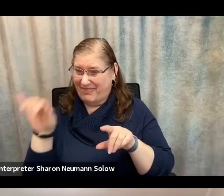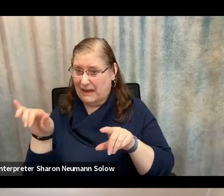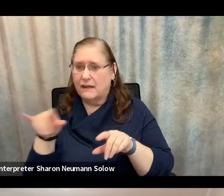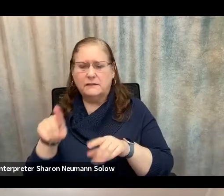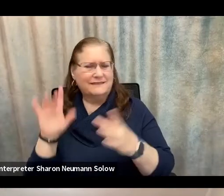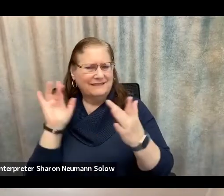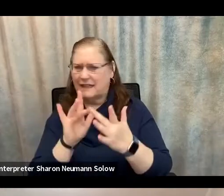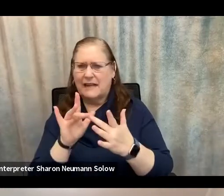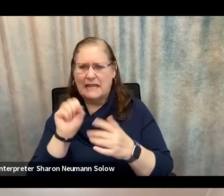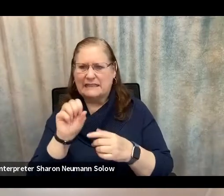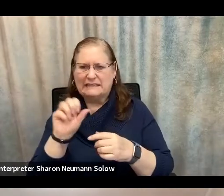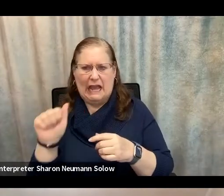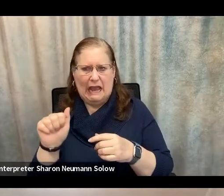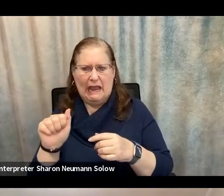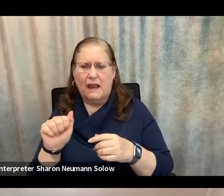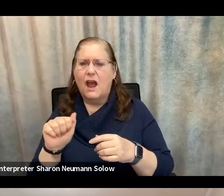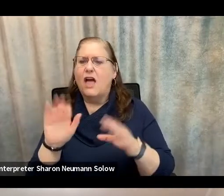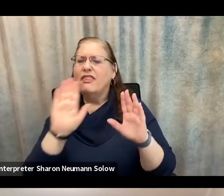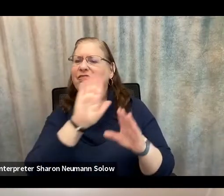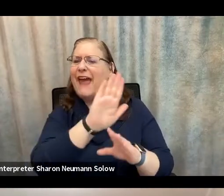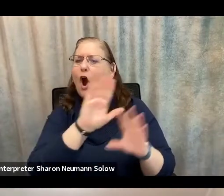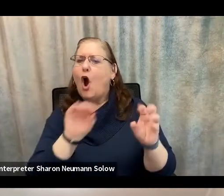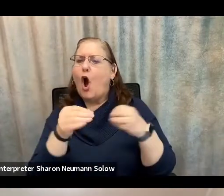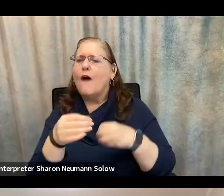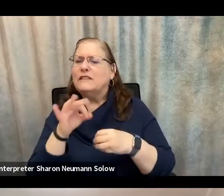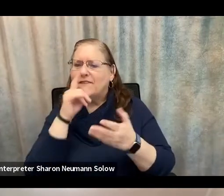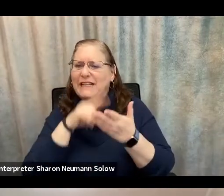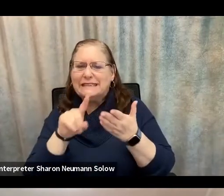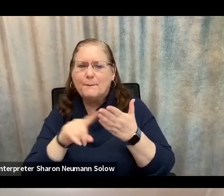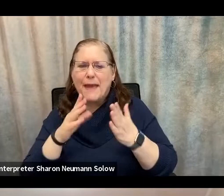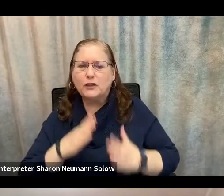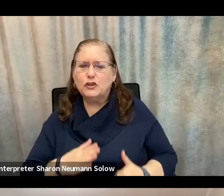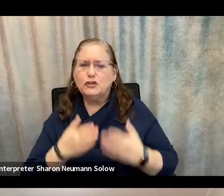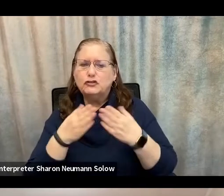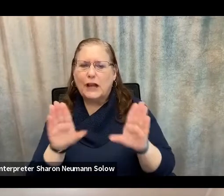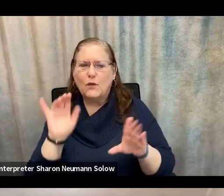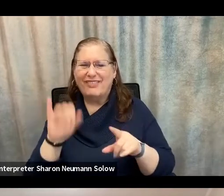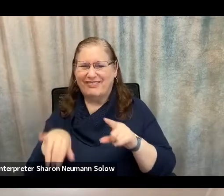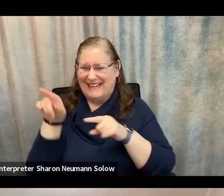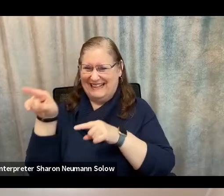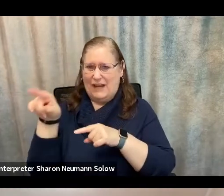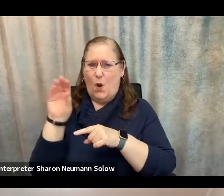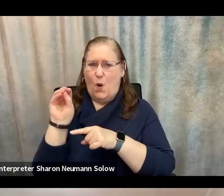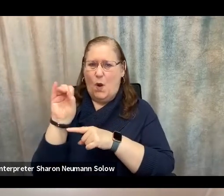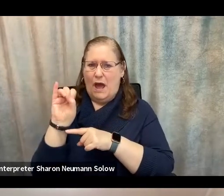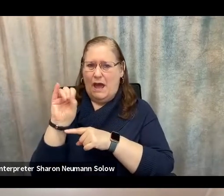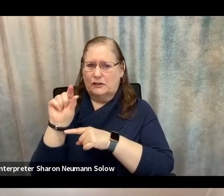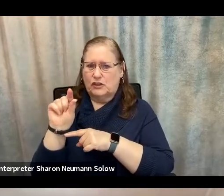Administration's Office of Inspector General. And that's on this slide here. Their website is oig